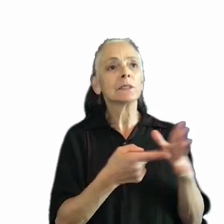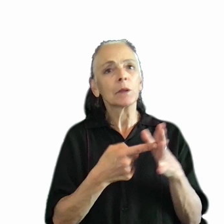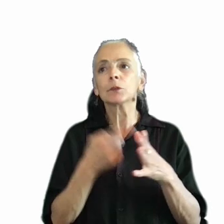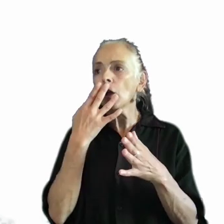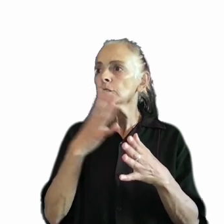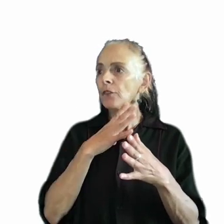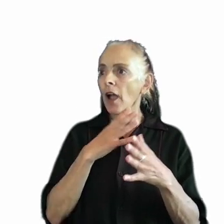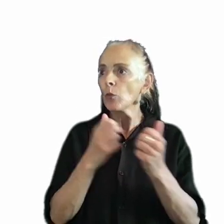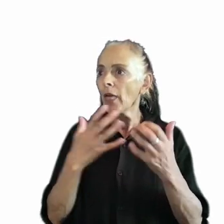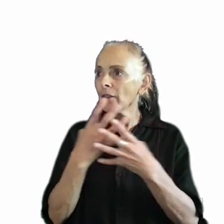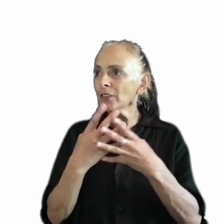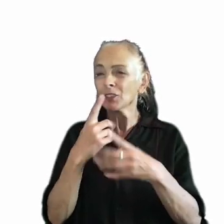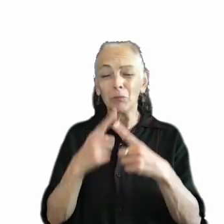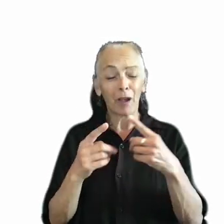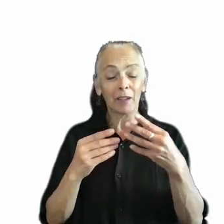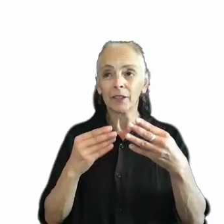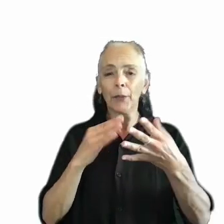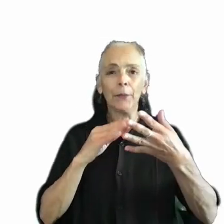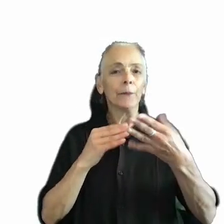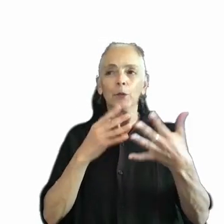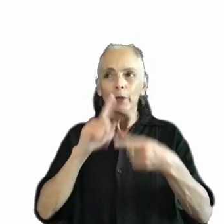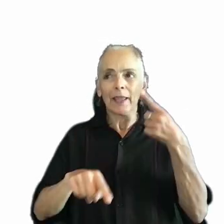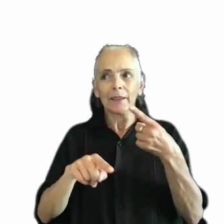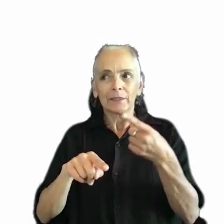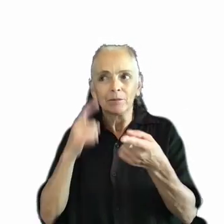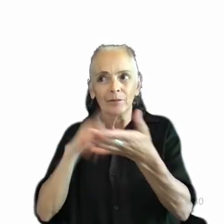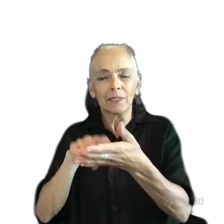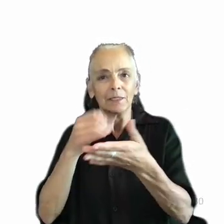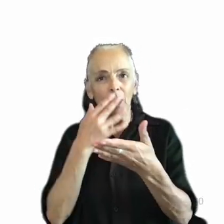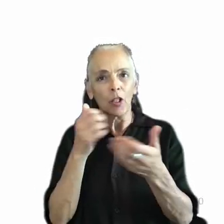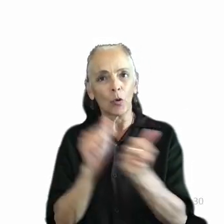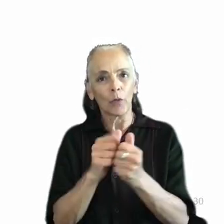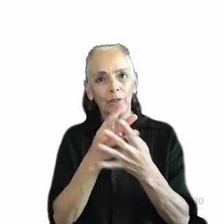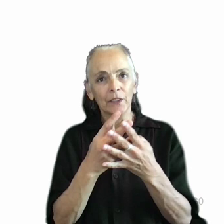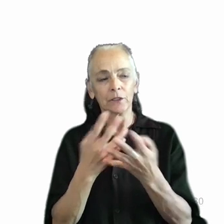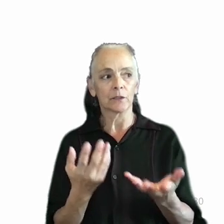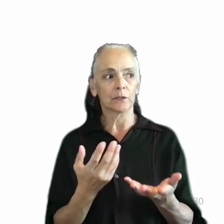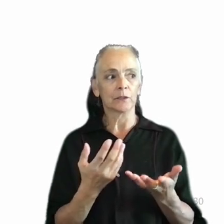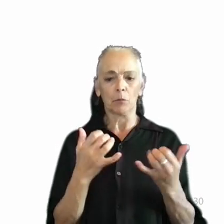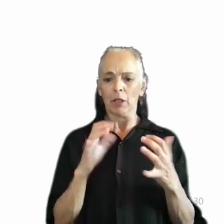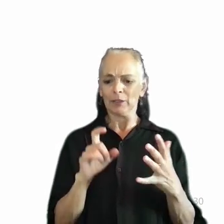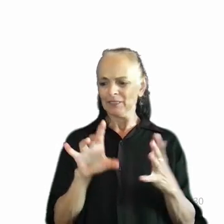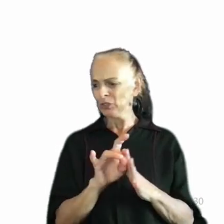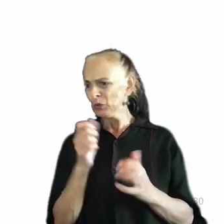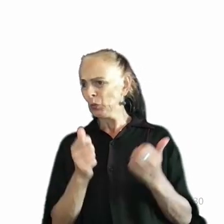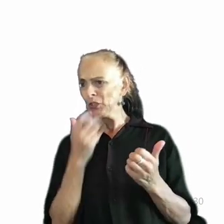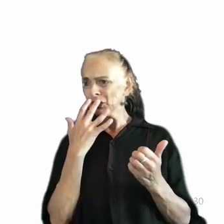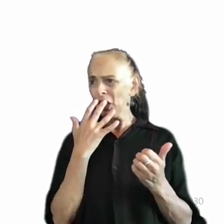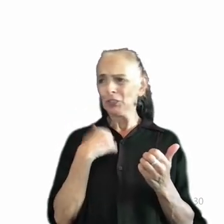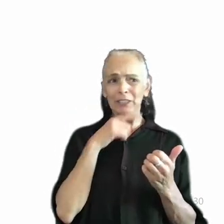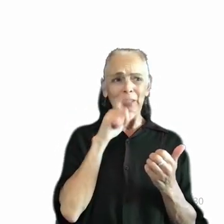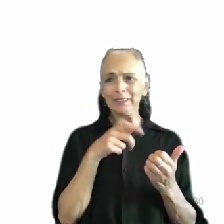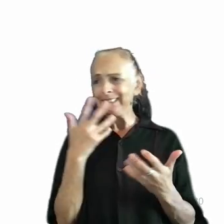indistinguishable with the filter. Players are then forced to choose which set of colors they can do without. Obsidian chose